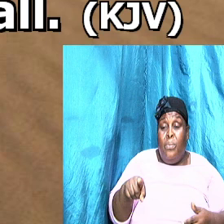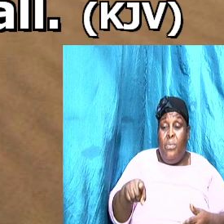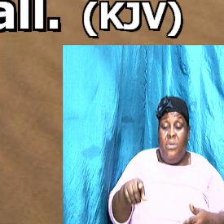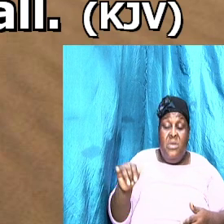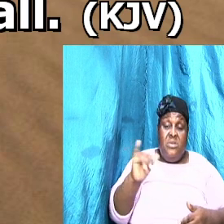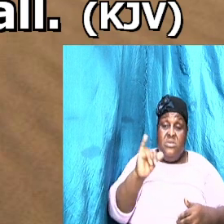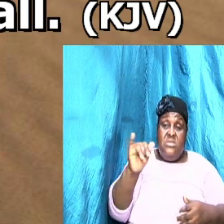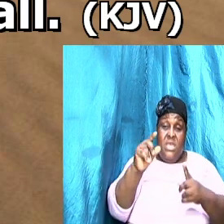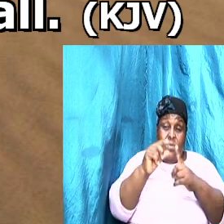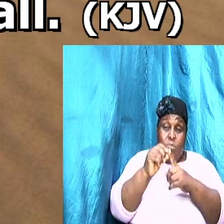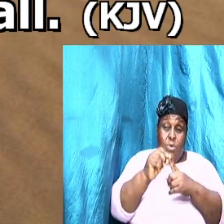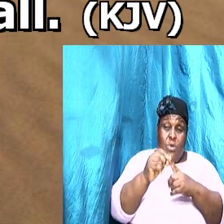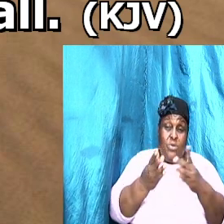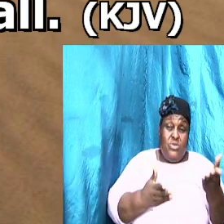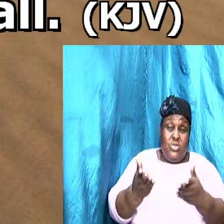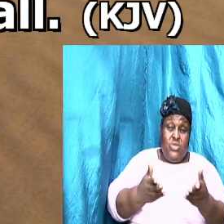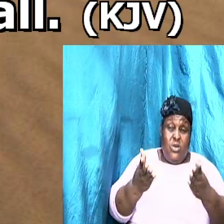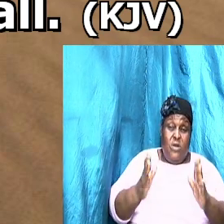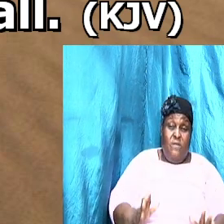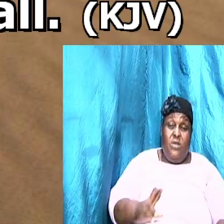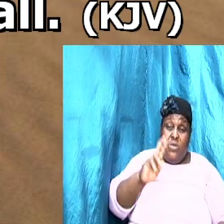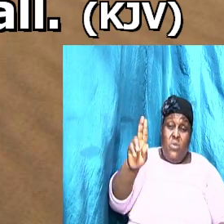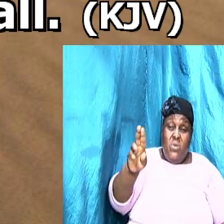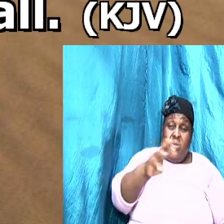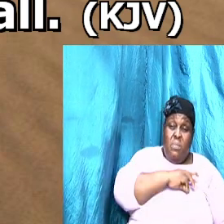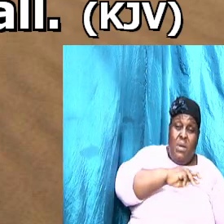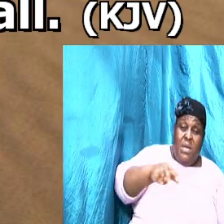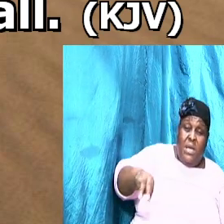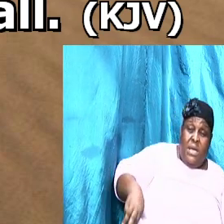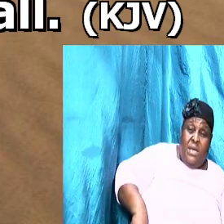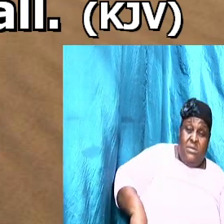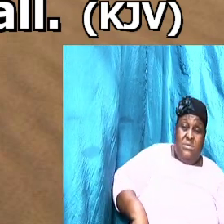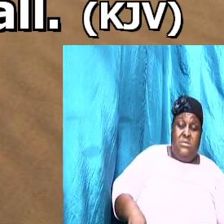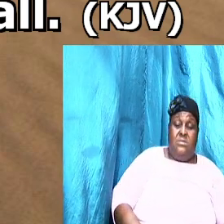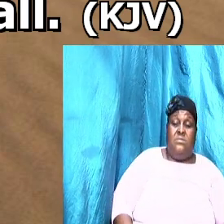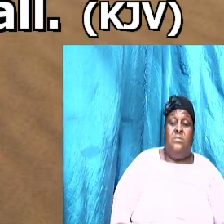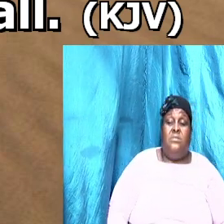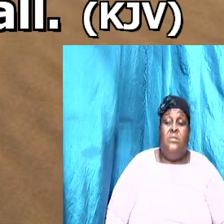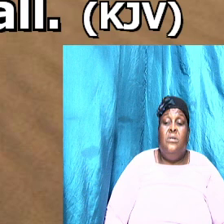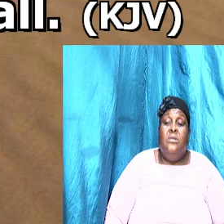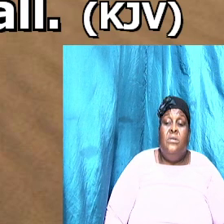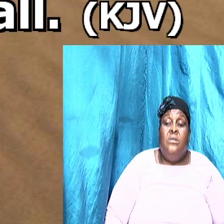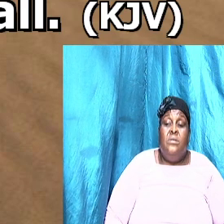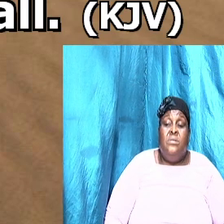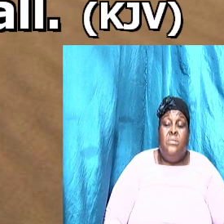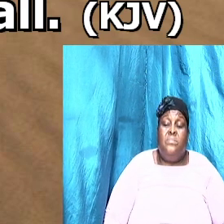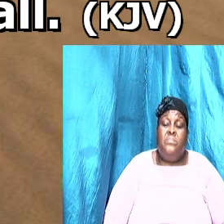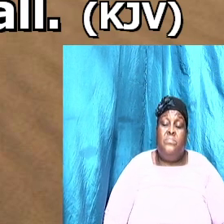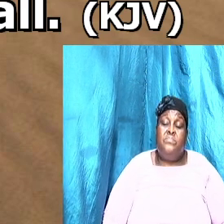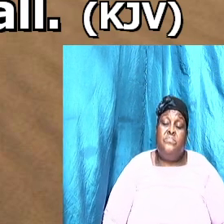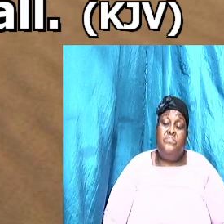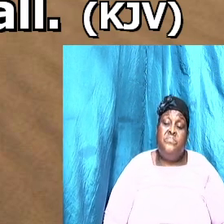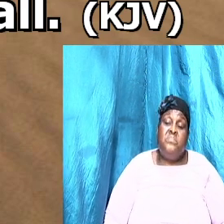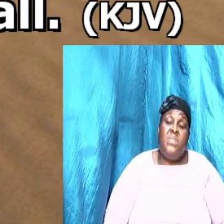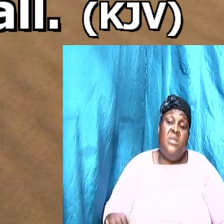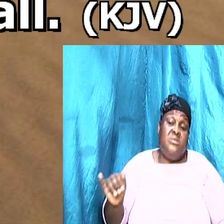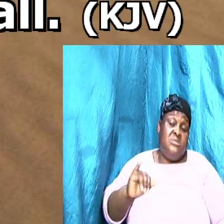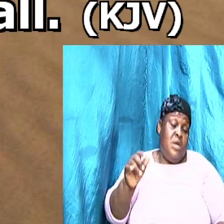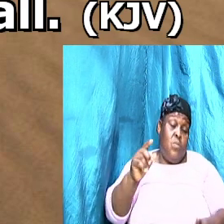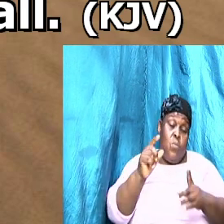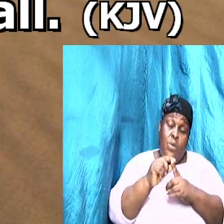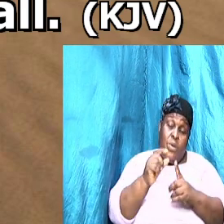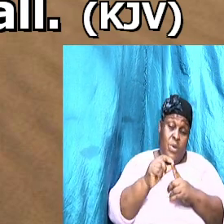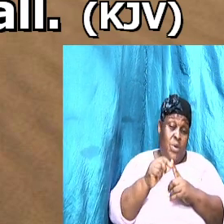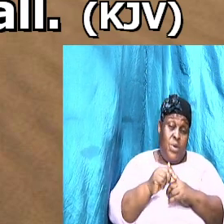to him that he used to the Lord that he borrowed the ten thousand talents from. The same word,